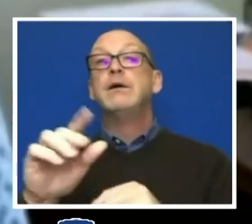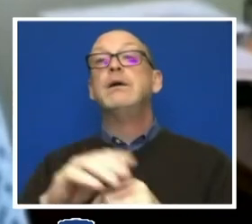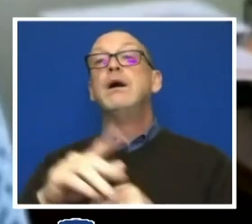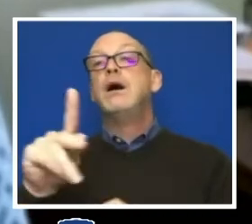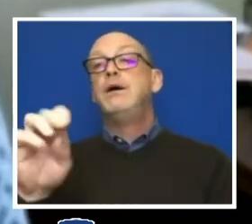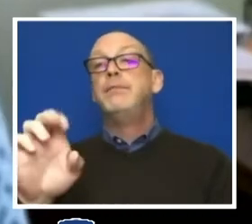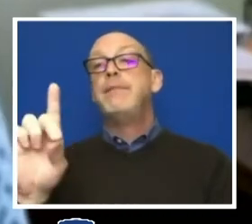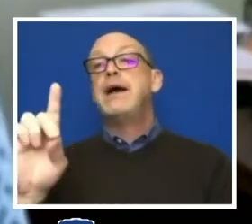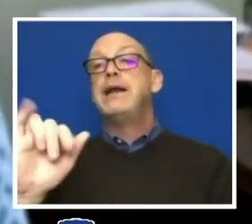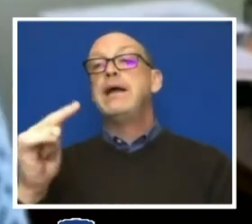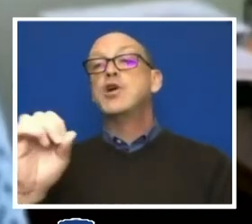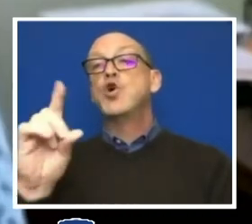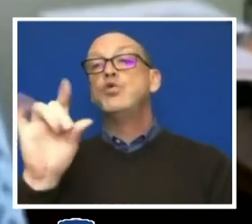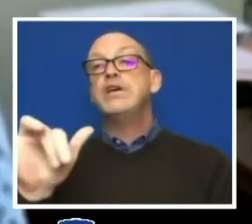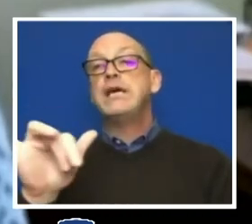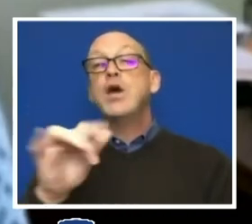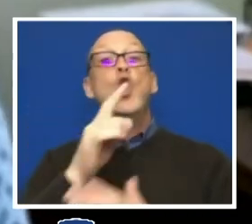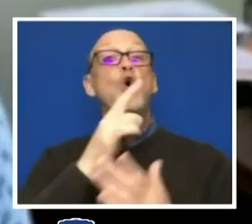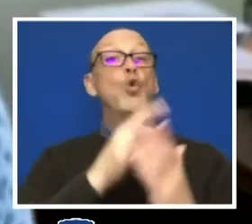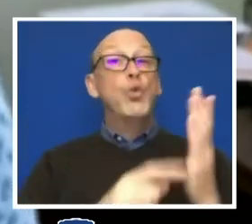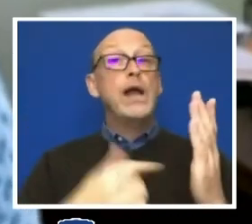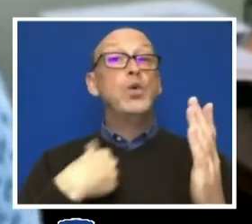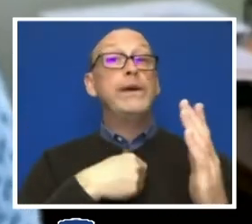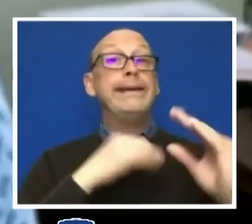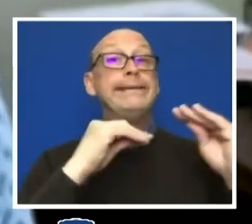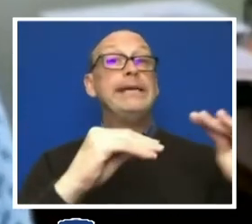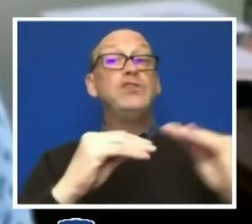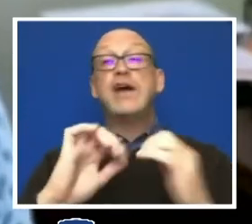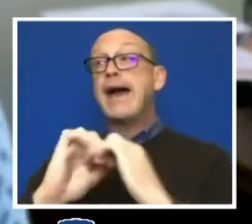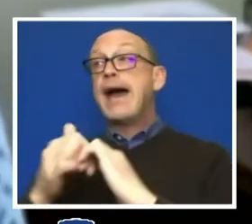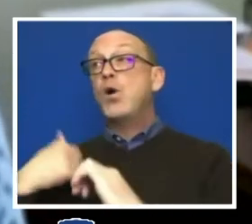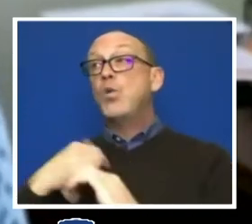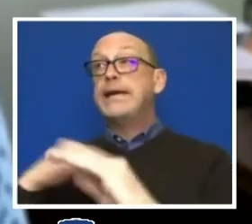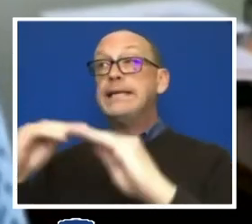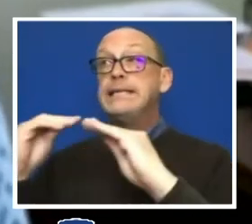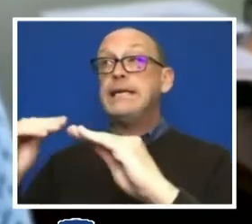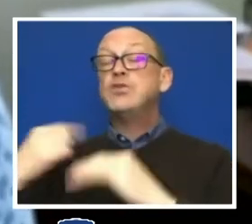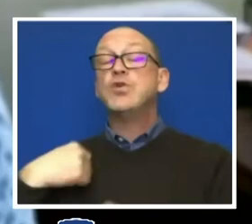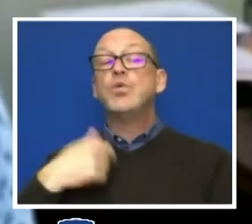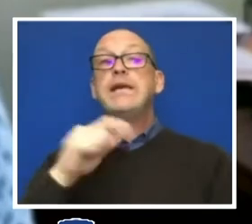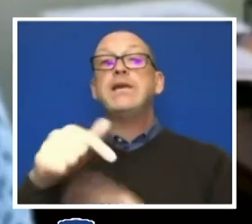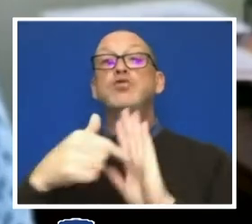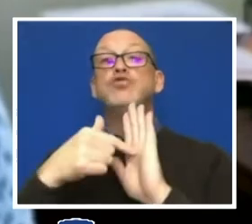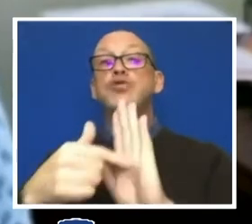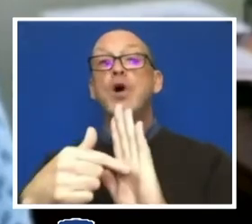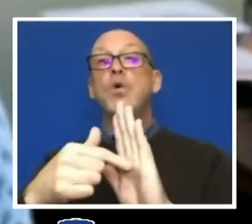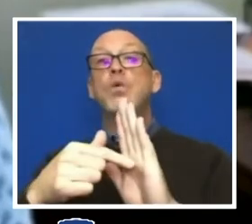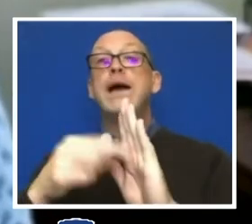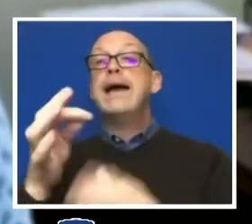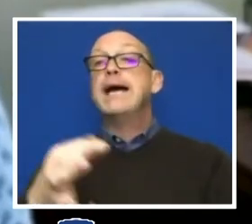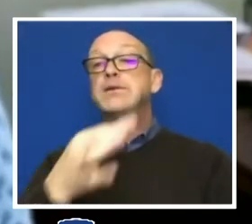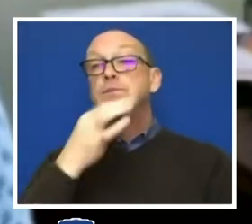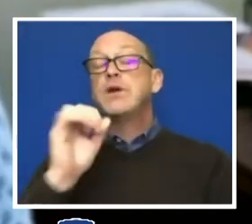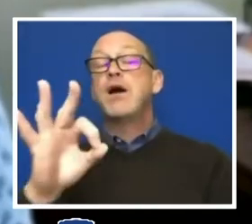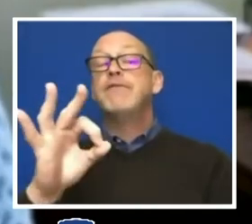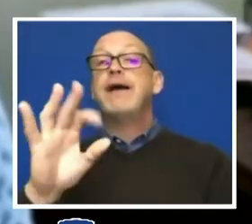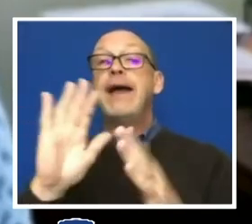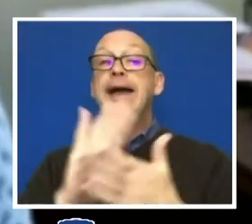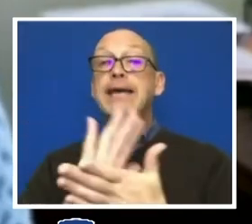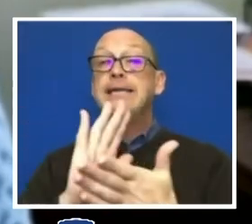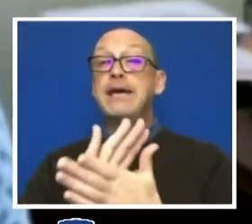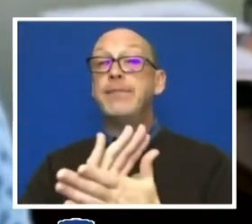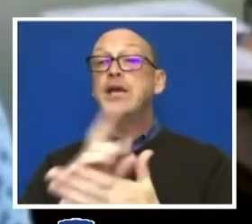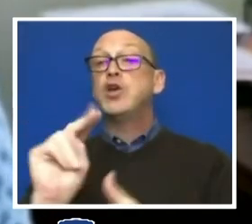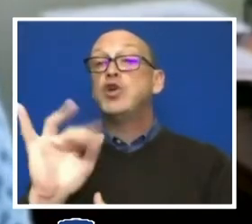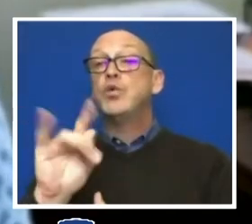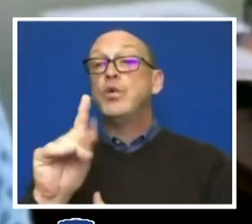both what we teach and how we teach. We need to highlight the expertise of academic units and faculty that already do this